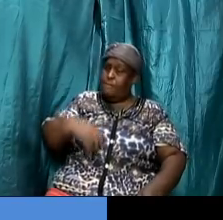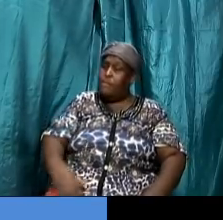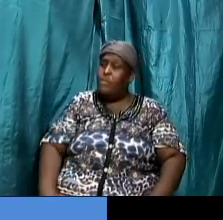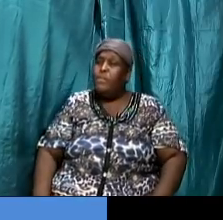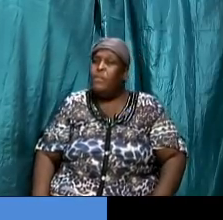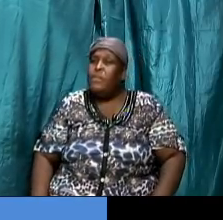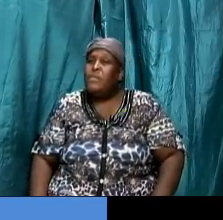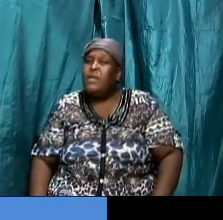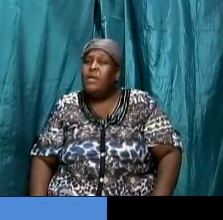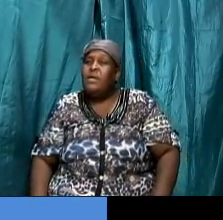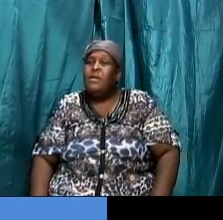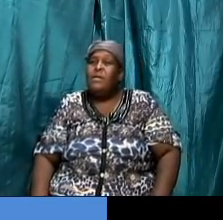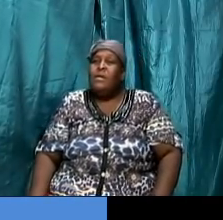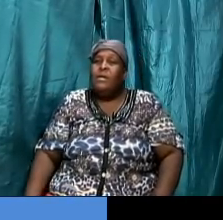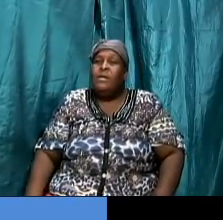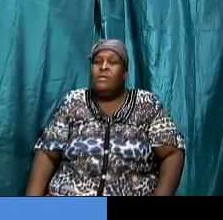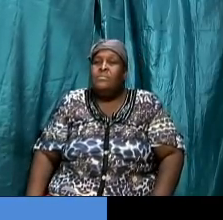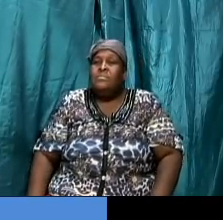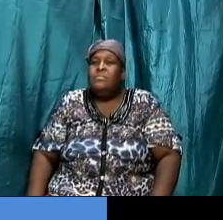my god